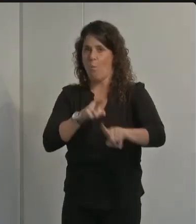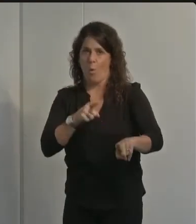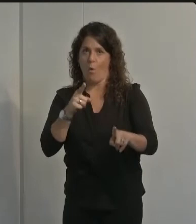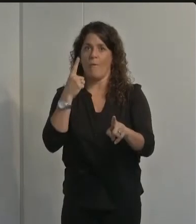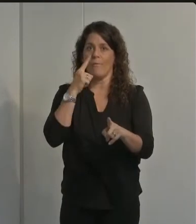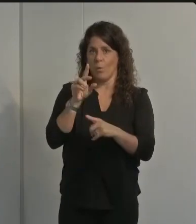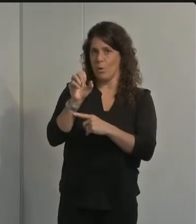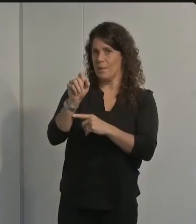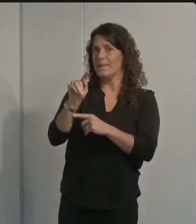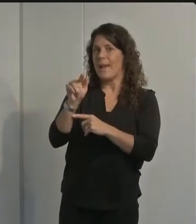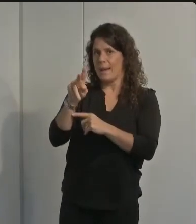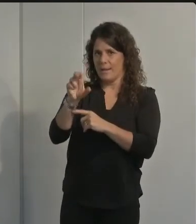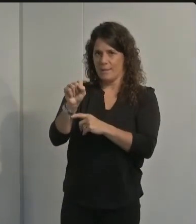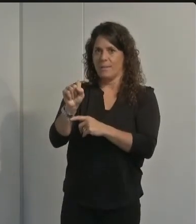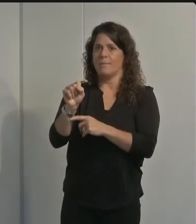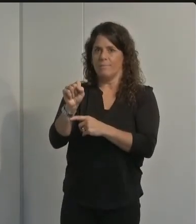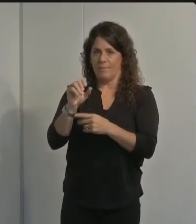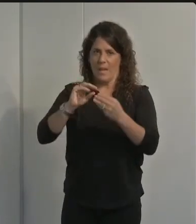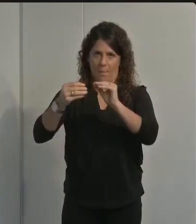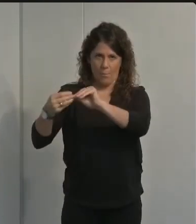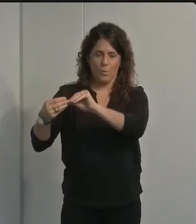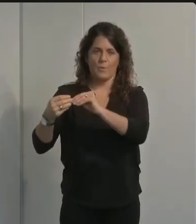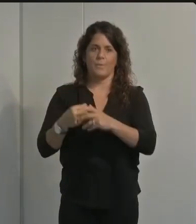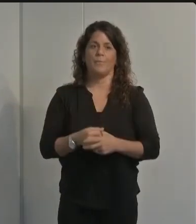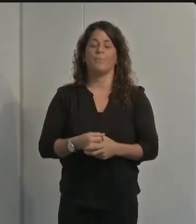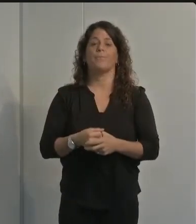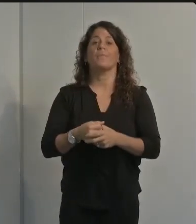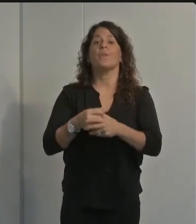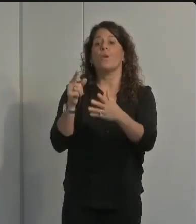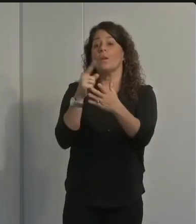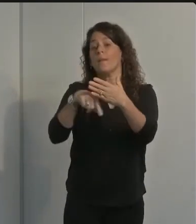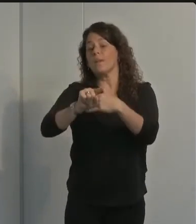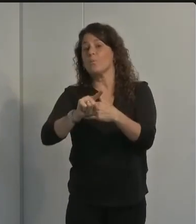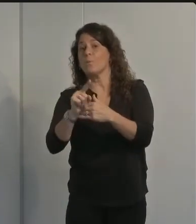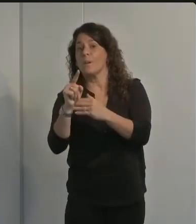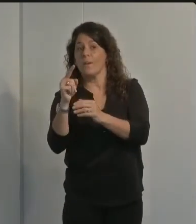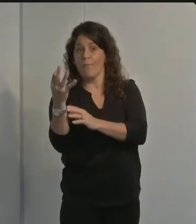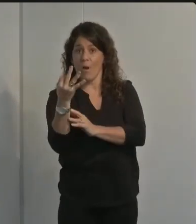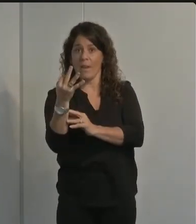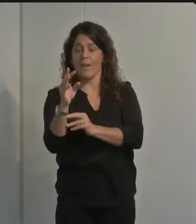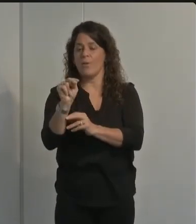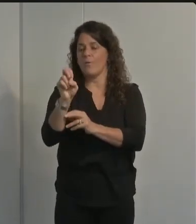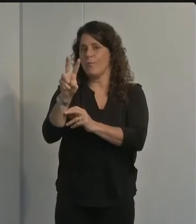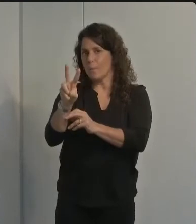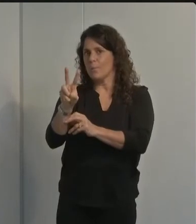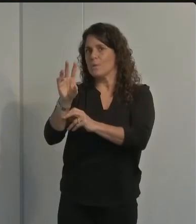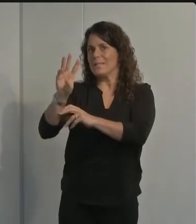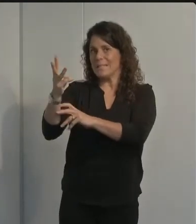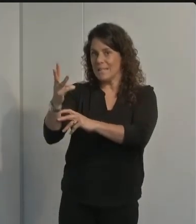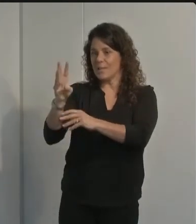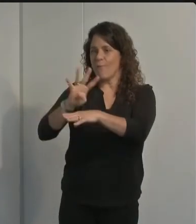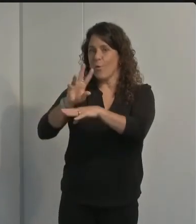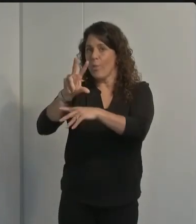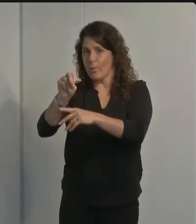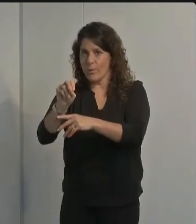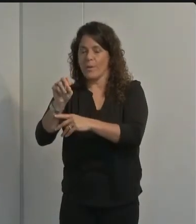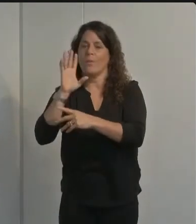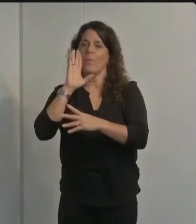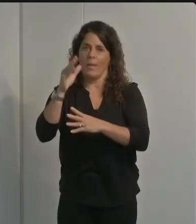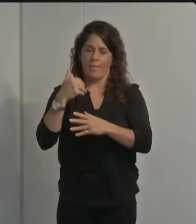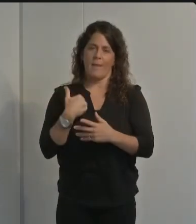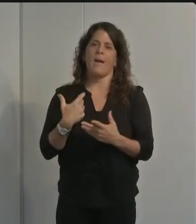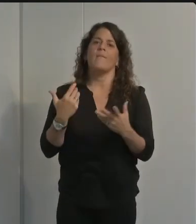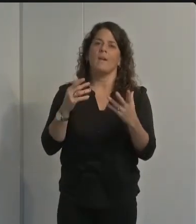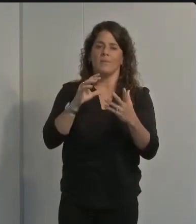afternoon our next press conference will be held a week from today on friday november 6th at 4 30 pm please continue to practice